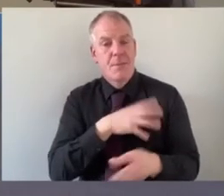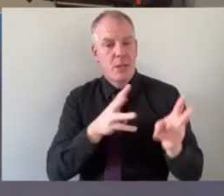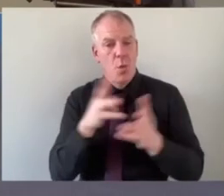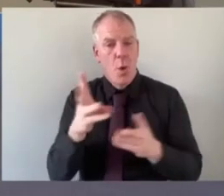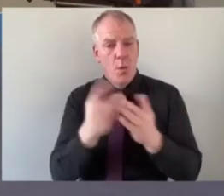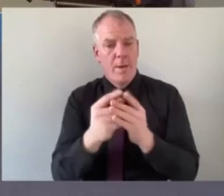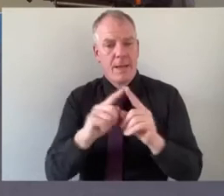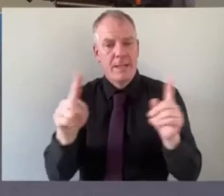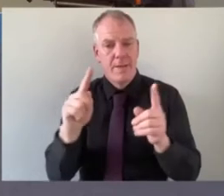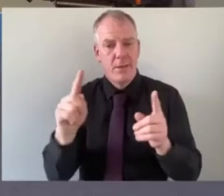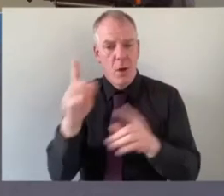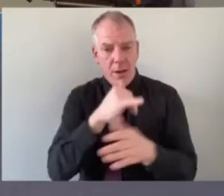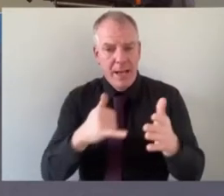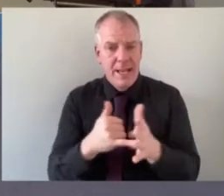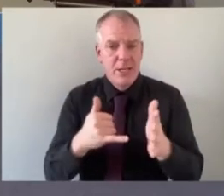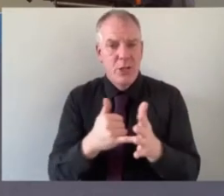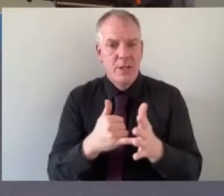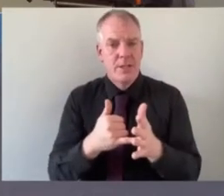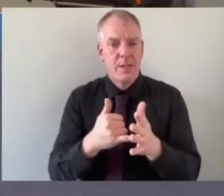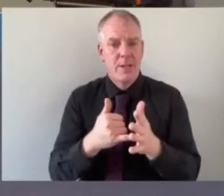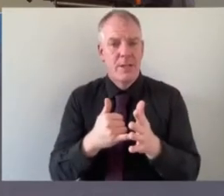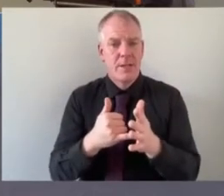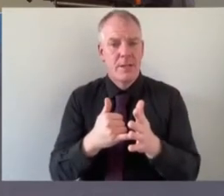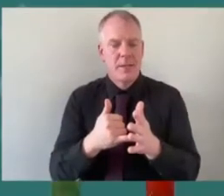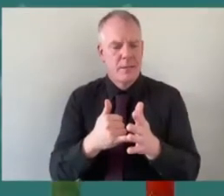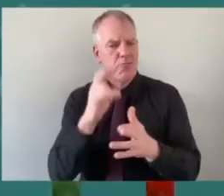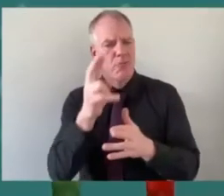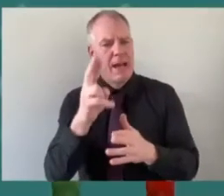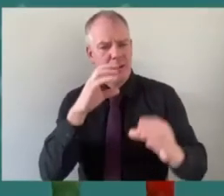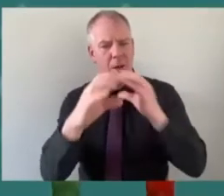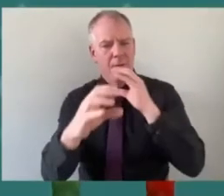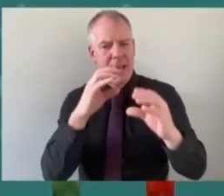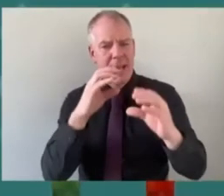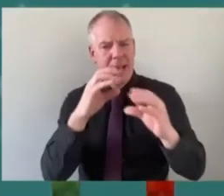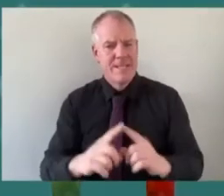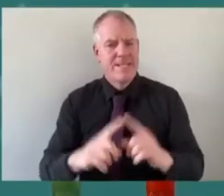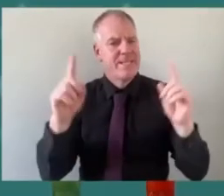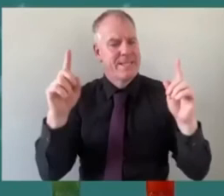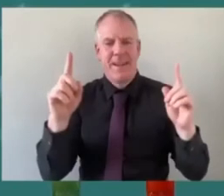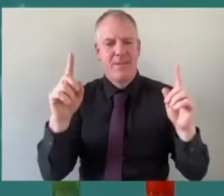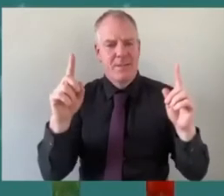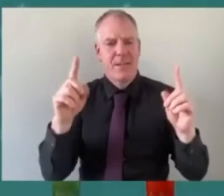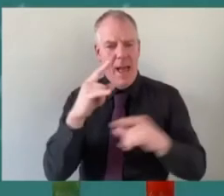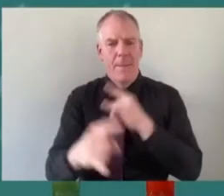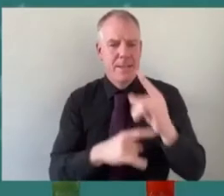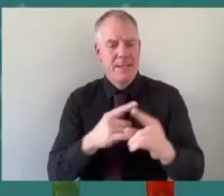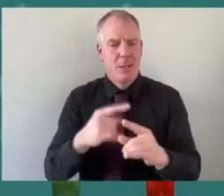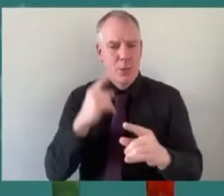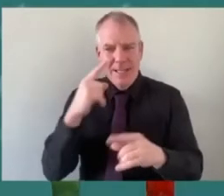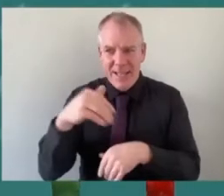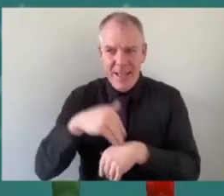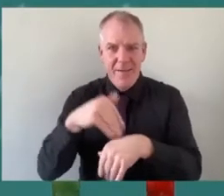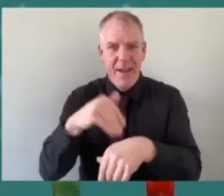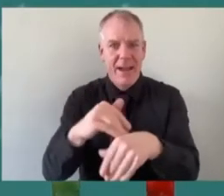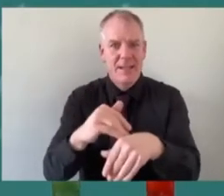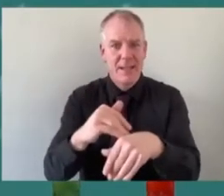as well and back to what elaine's saying the conversation's definitely moving at pace when you actually start to see the impact of that and the fallout of that within